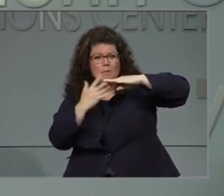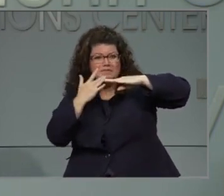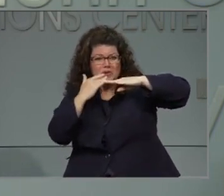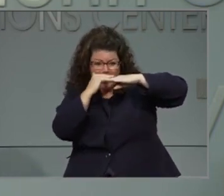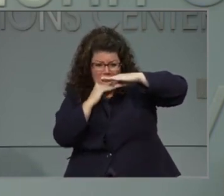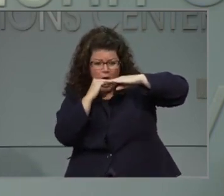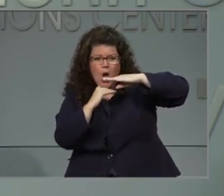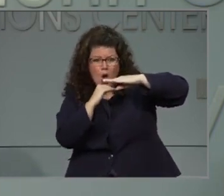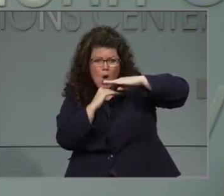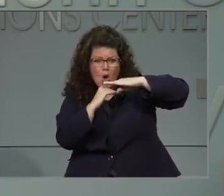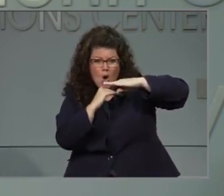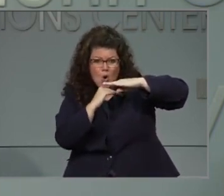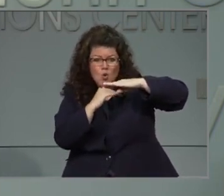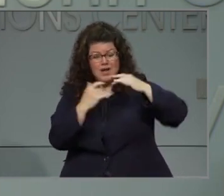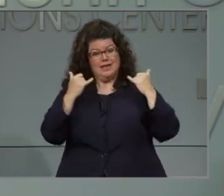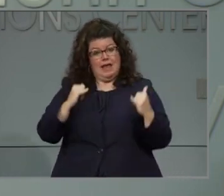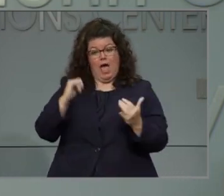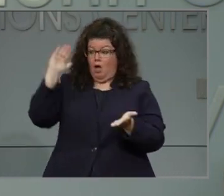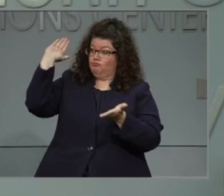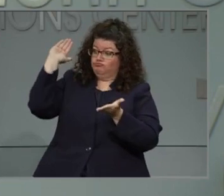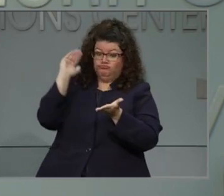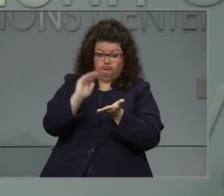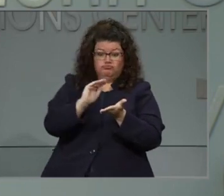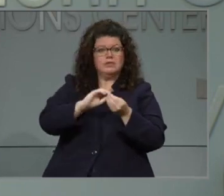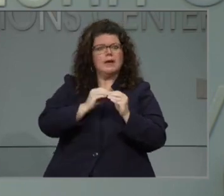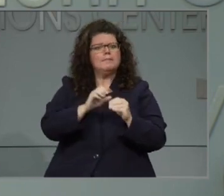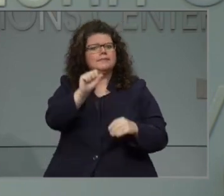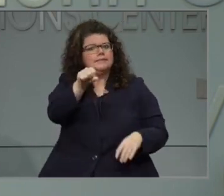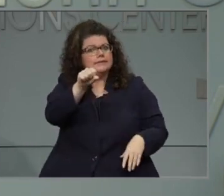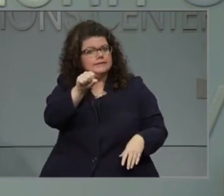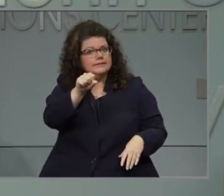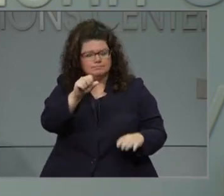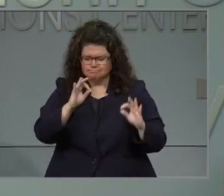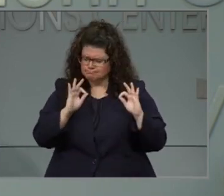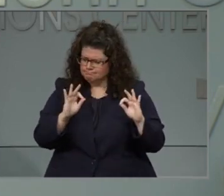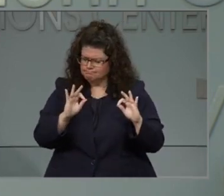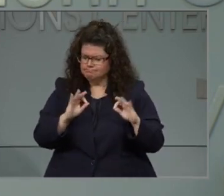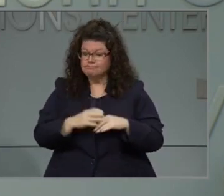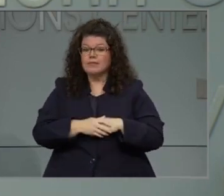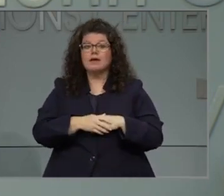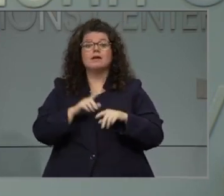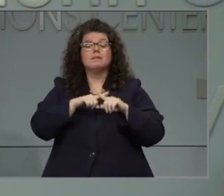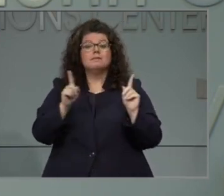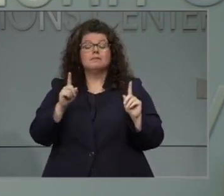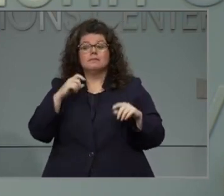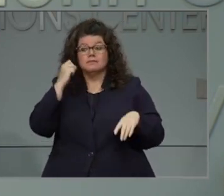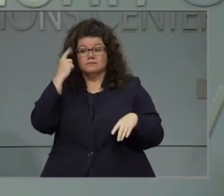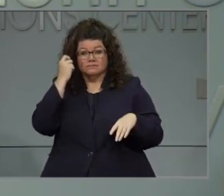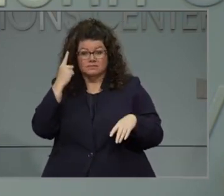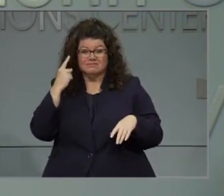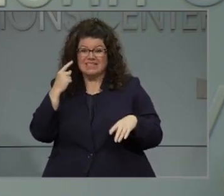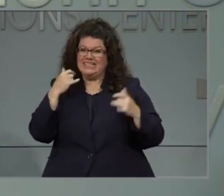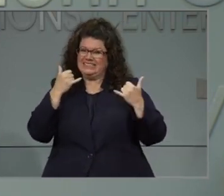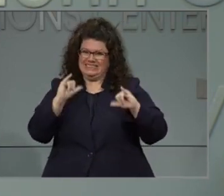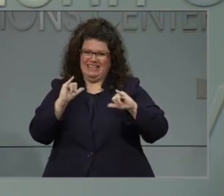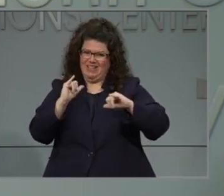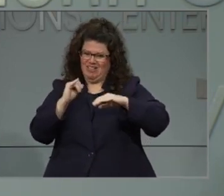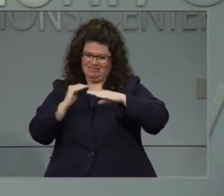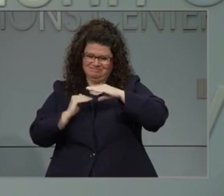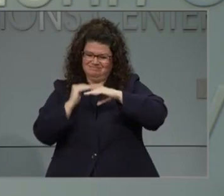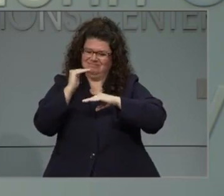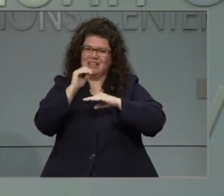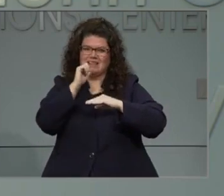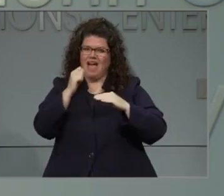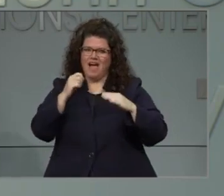we've stabilized and begun decreasing, but in most of these areas, everything is still too high. And I'll